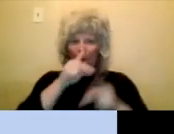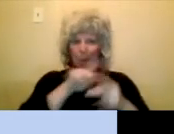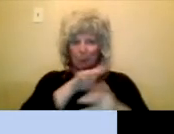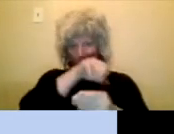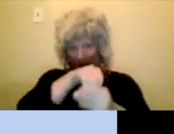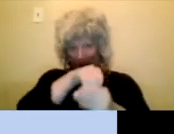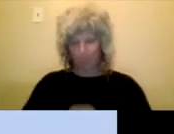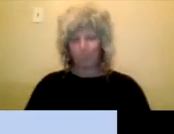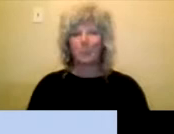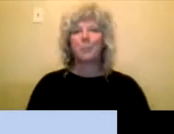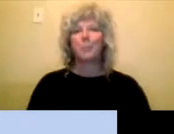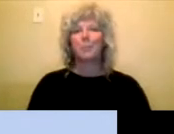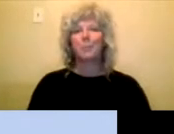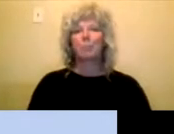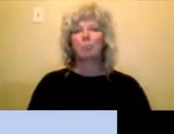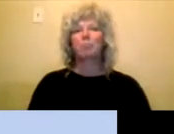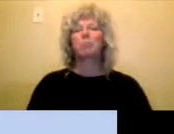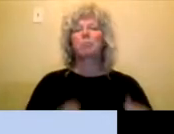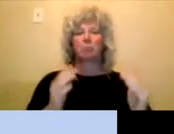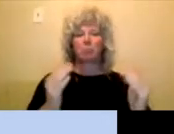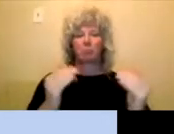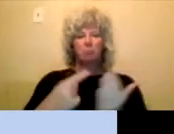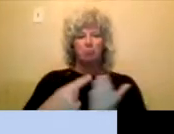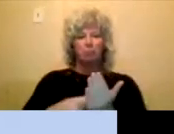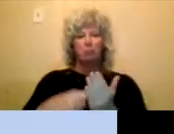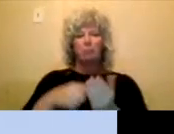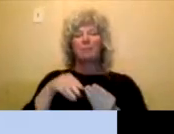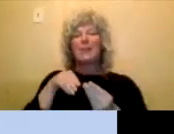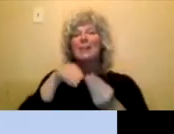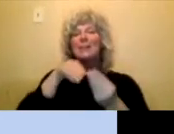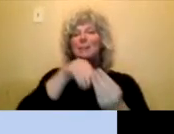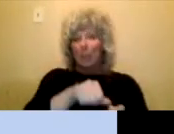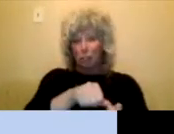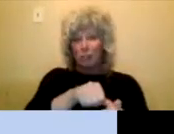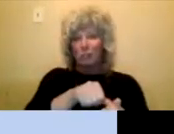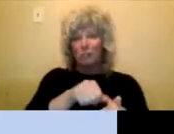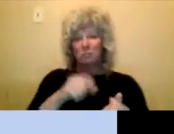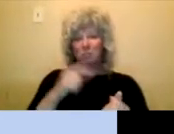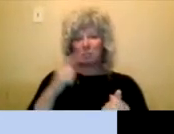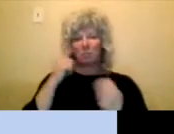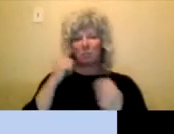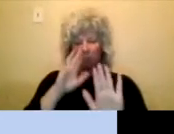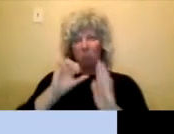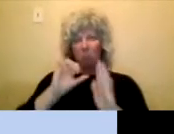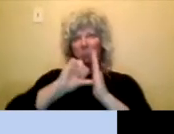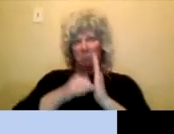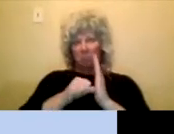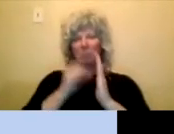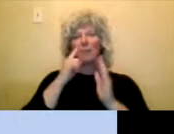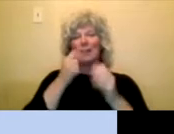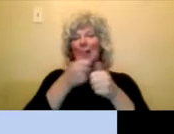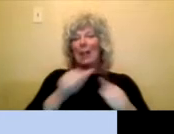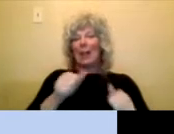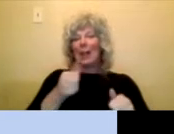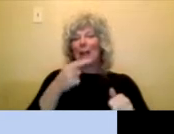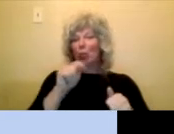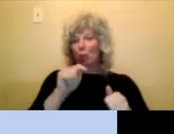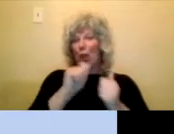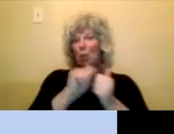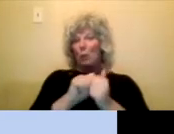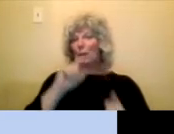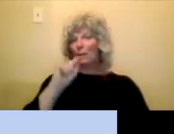And expenses that are eligible for any grant actually in the TAC's